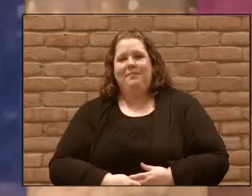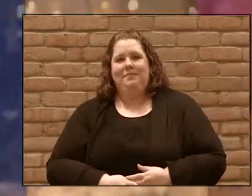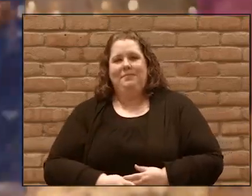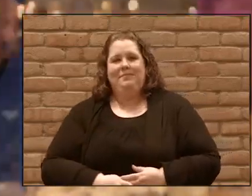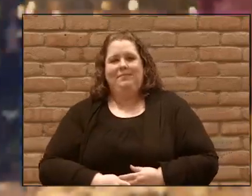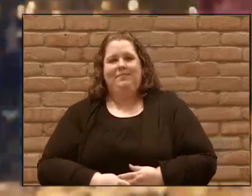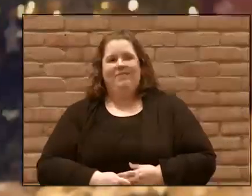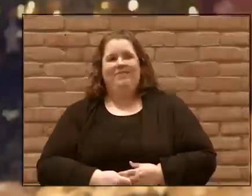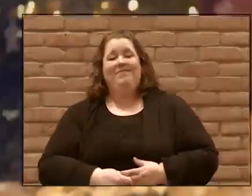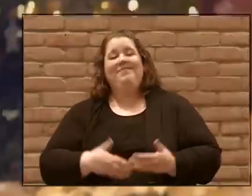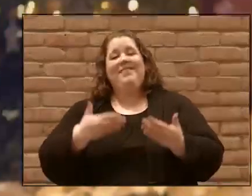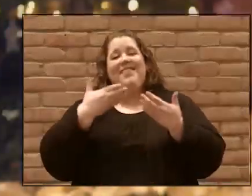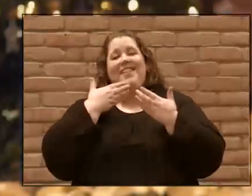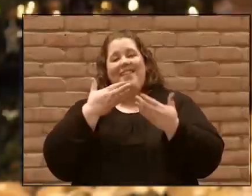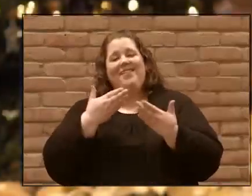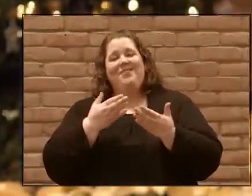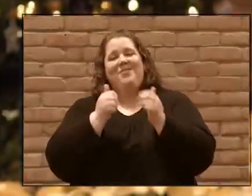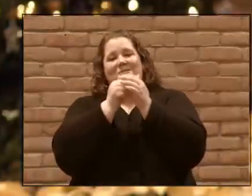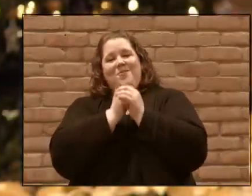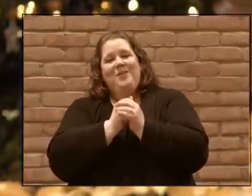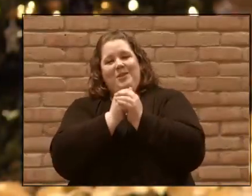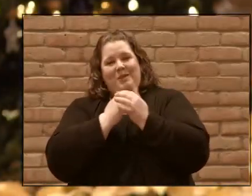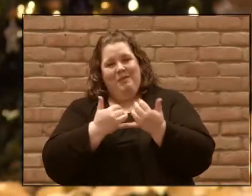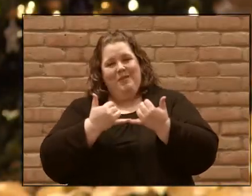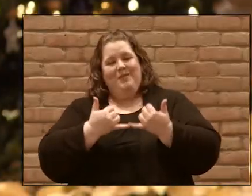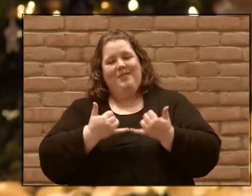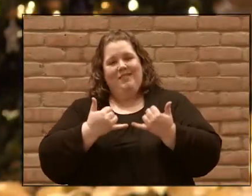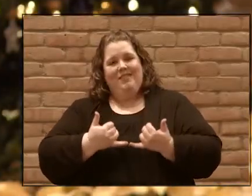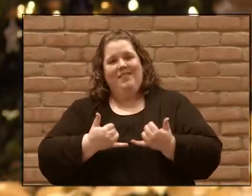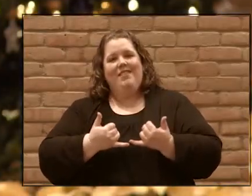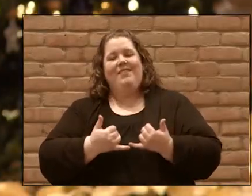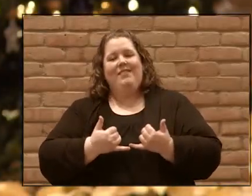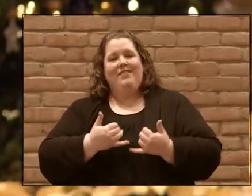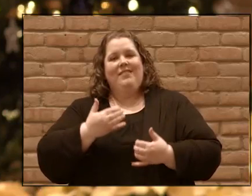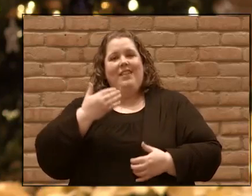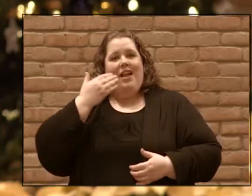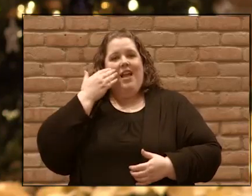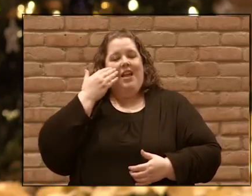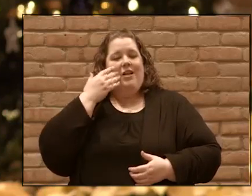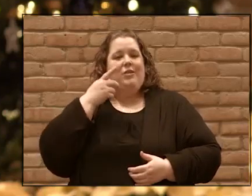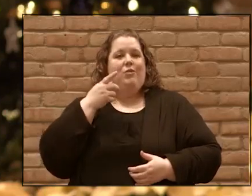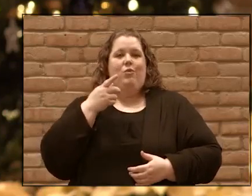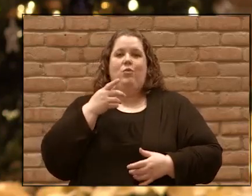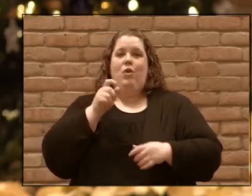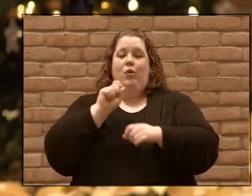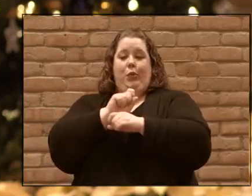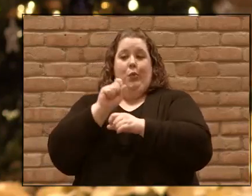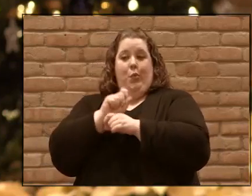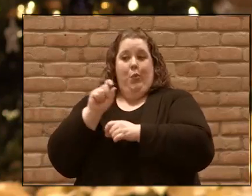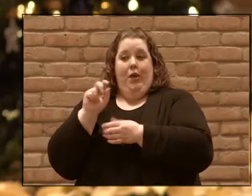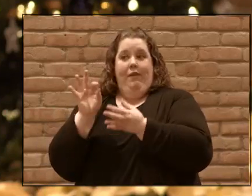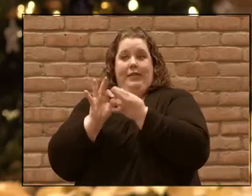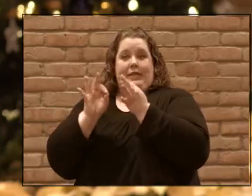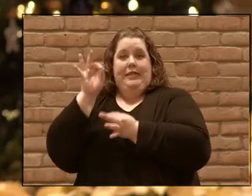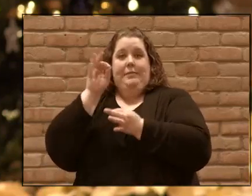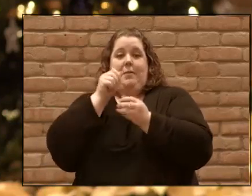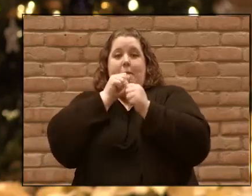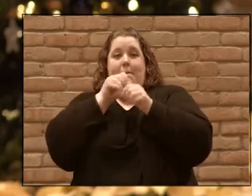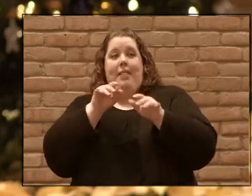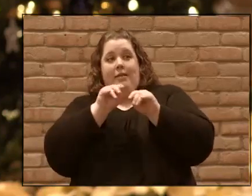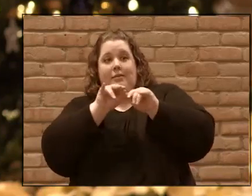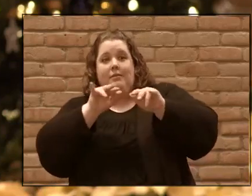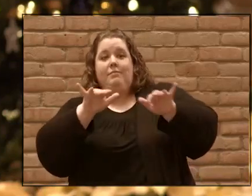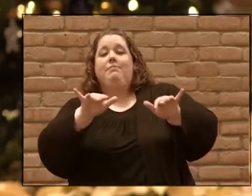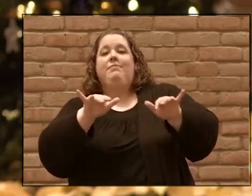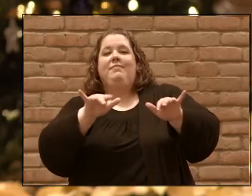well thanks for being in worship with us today I know that you've been blessed by the work of the spirit now take that with you